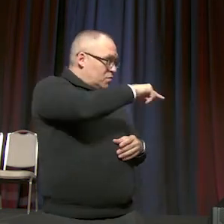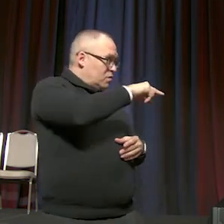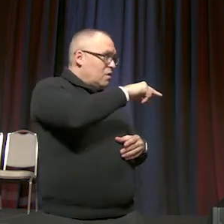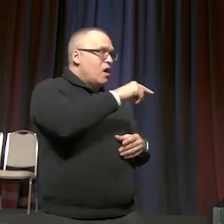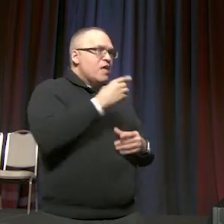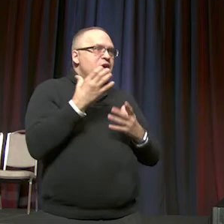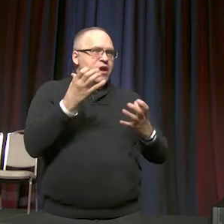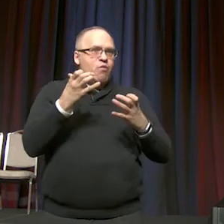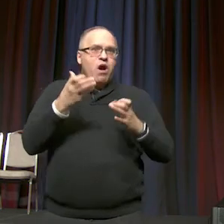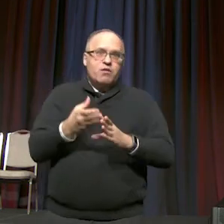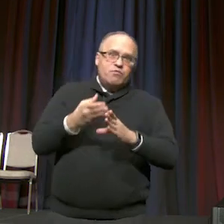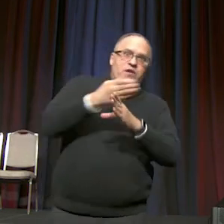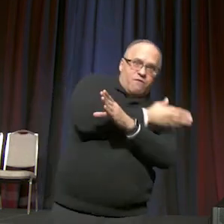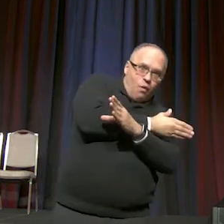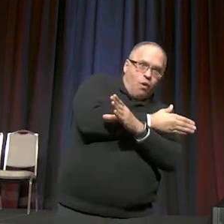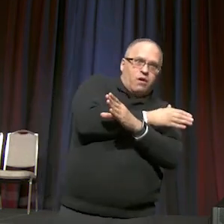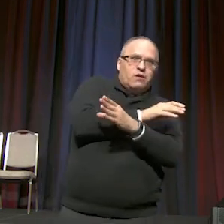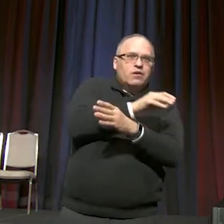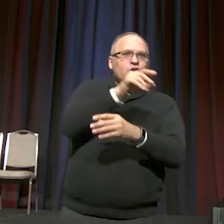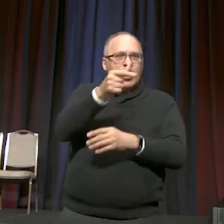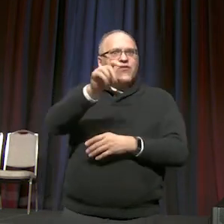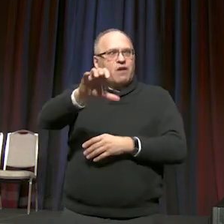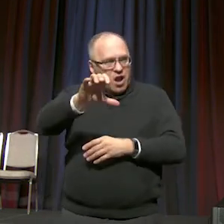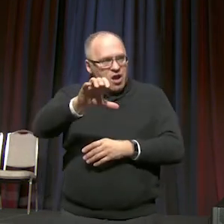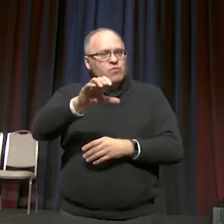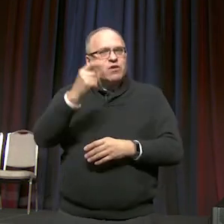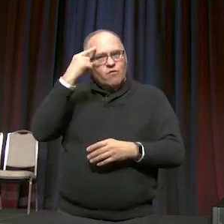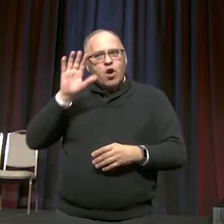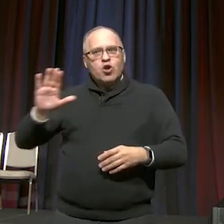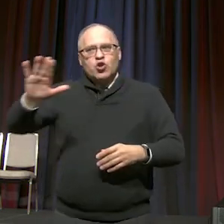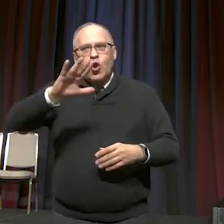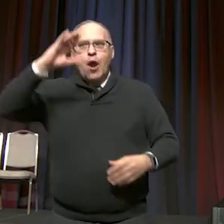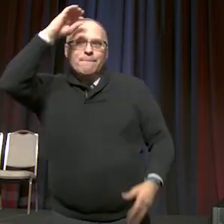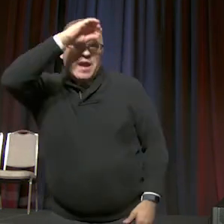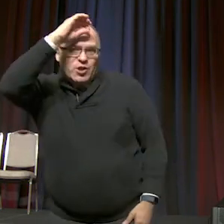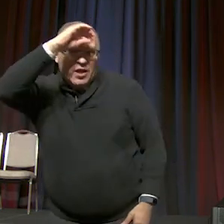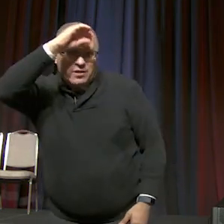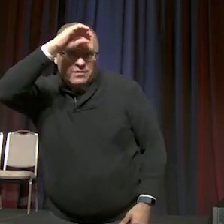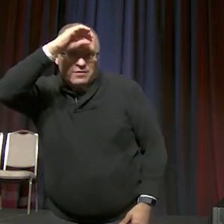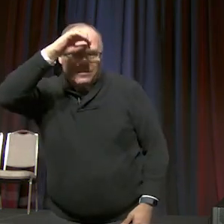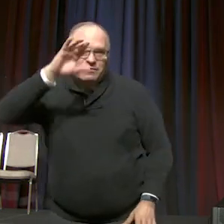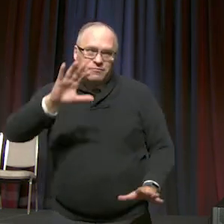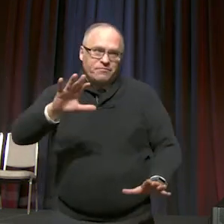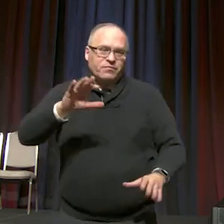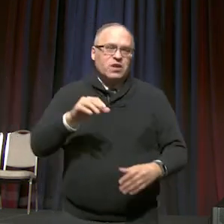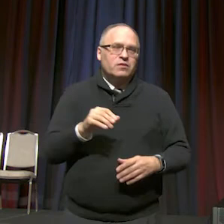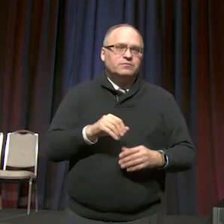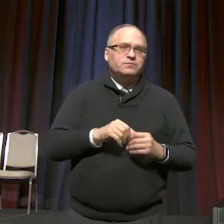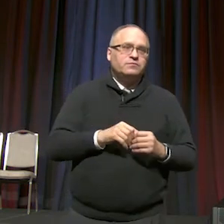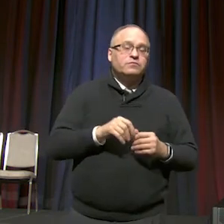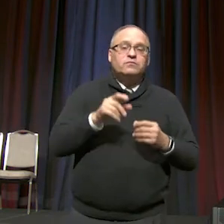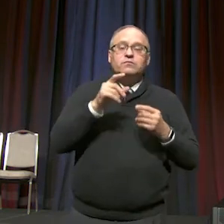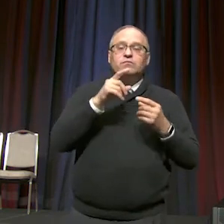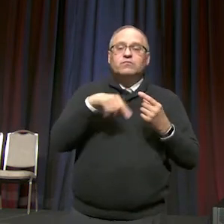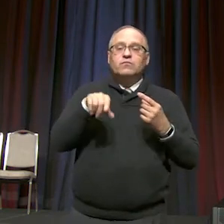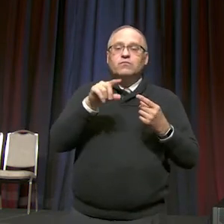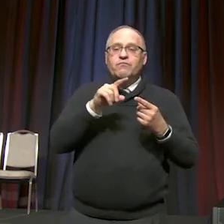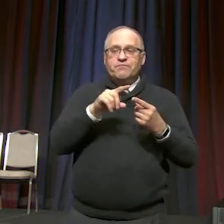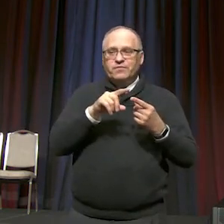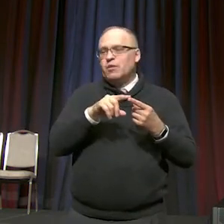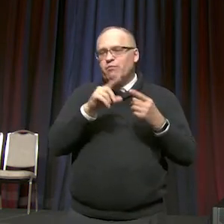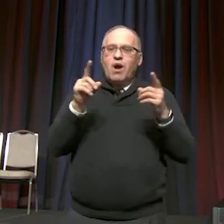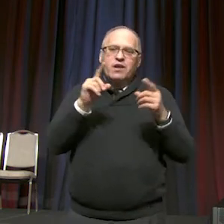advance of general conference for such an opinion. It only takes, once general conference is